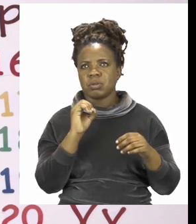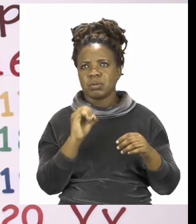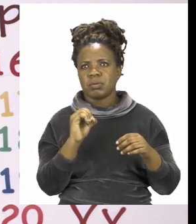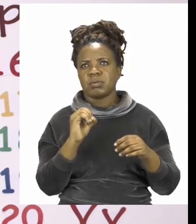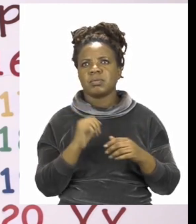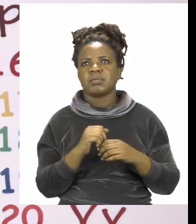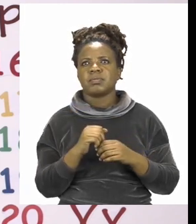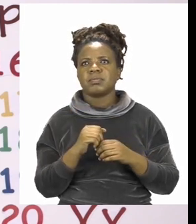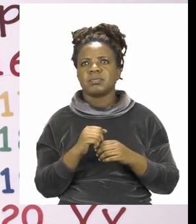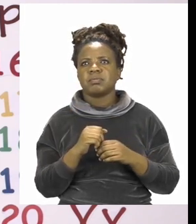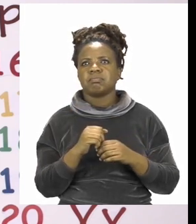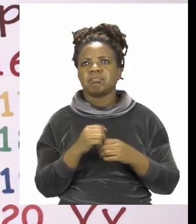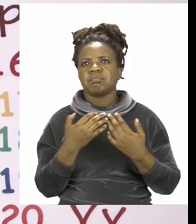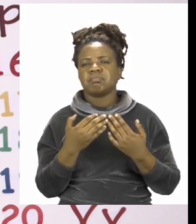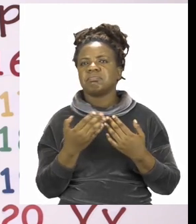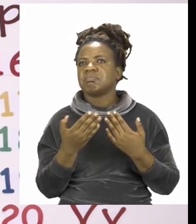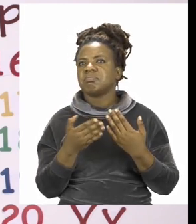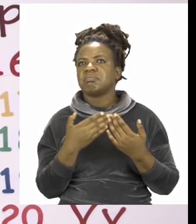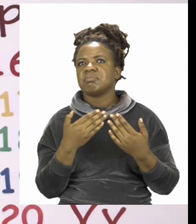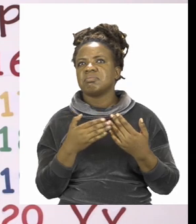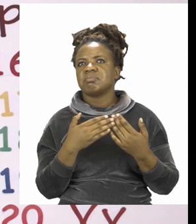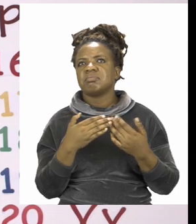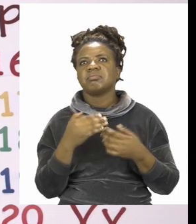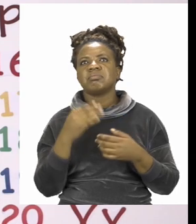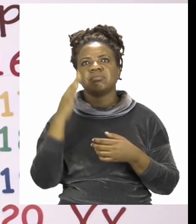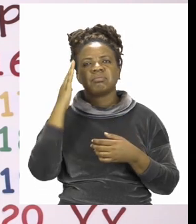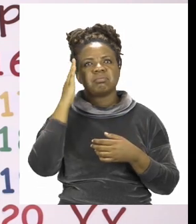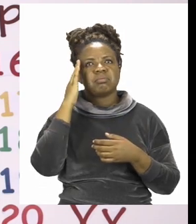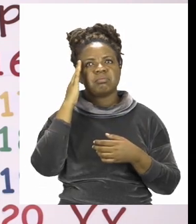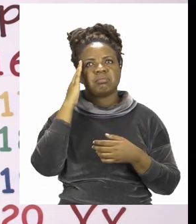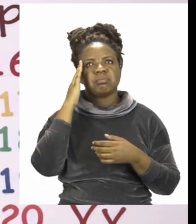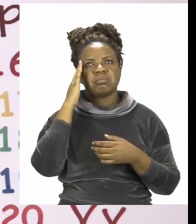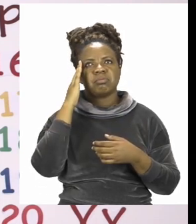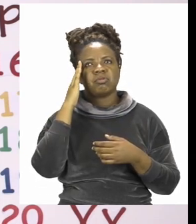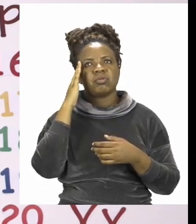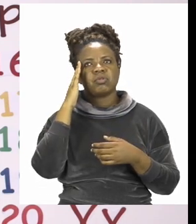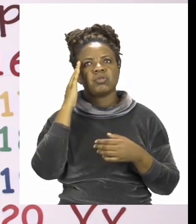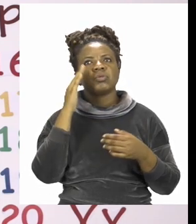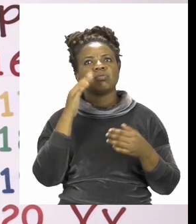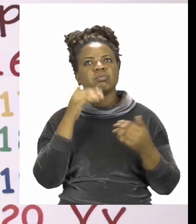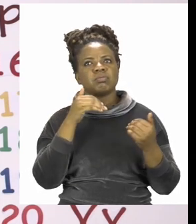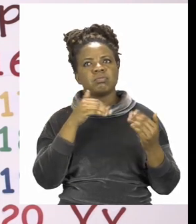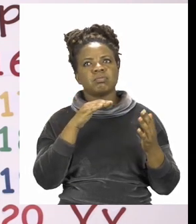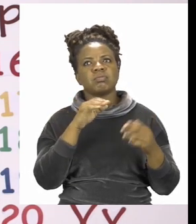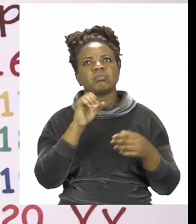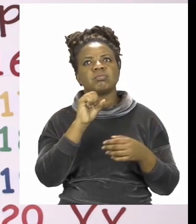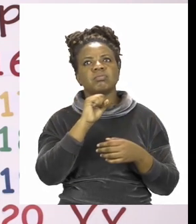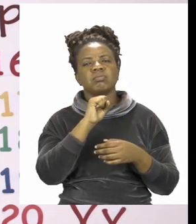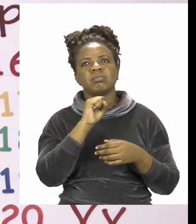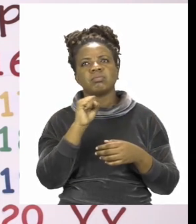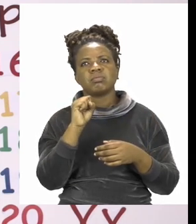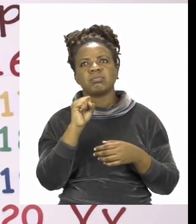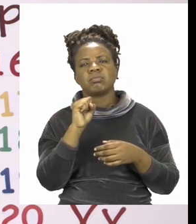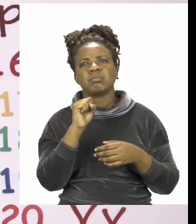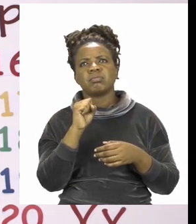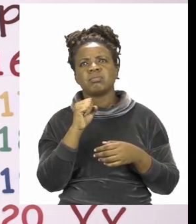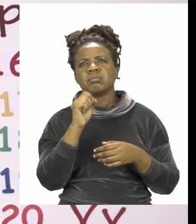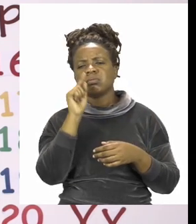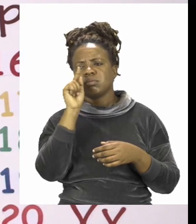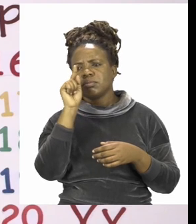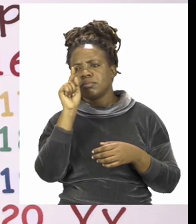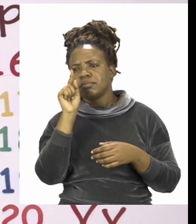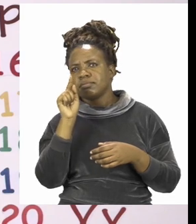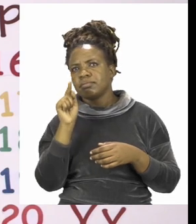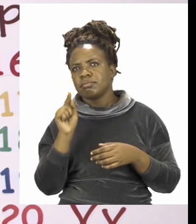This makes our life very easy because we know we are starting with an S. And if we take a look at the word